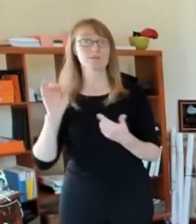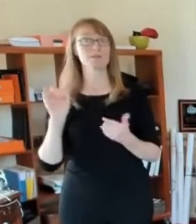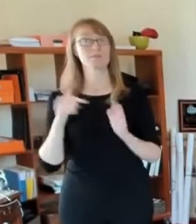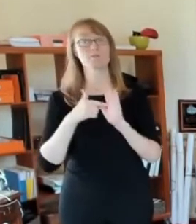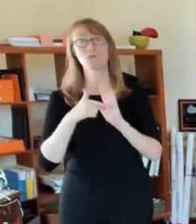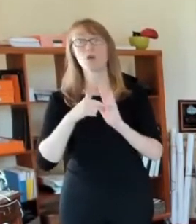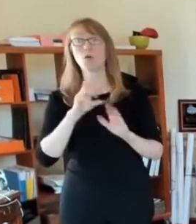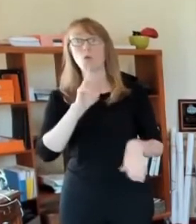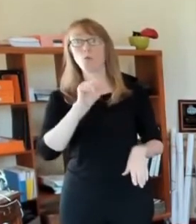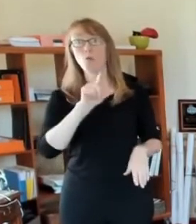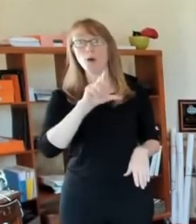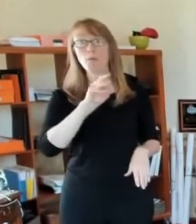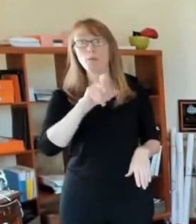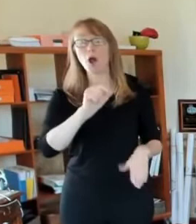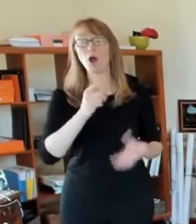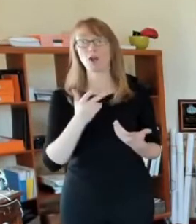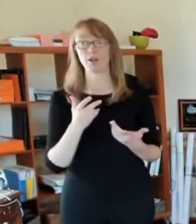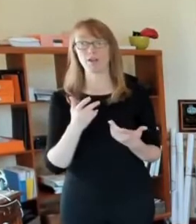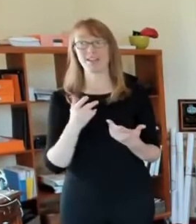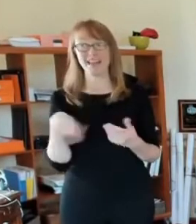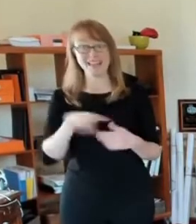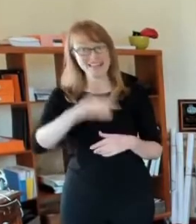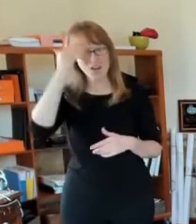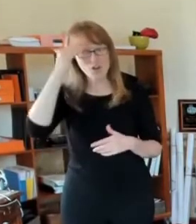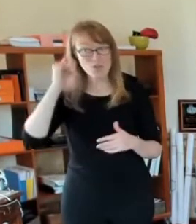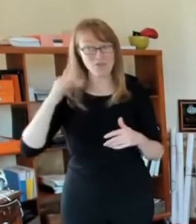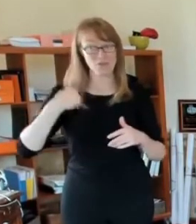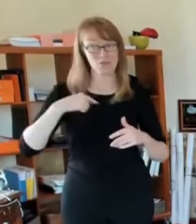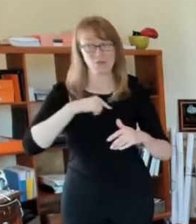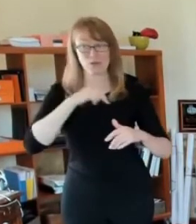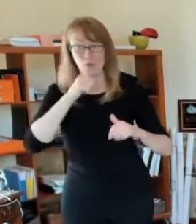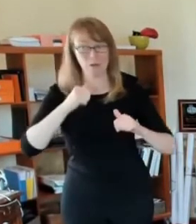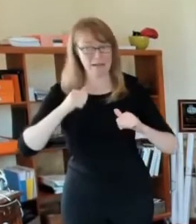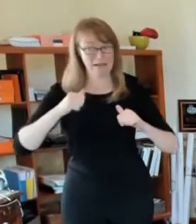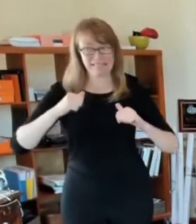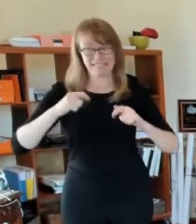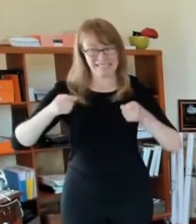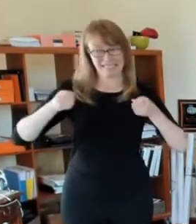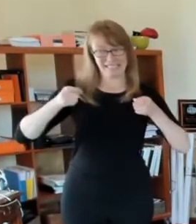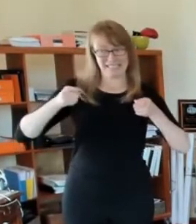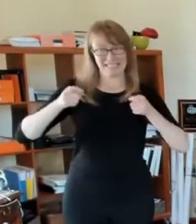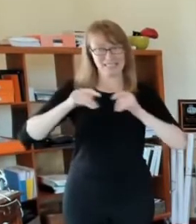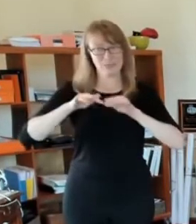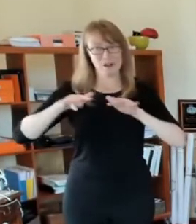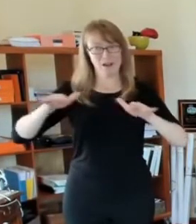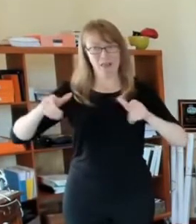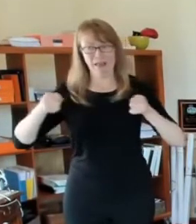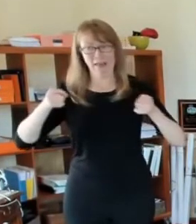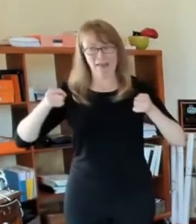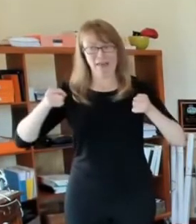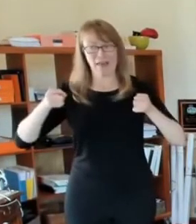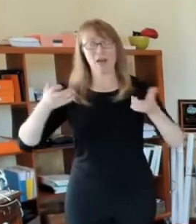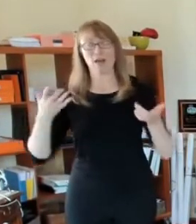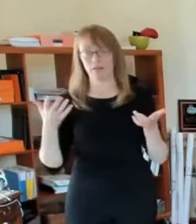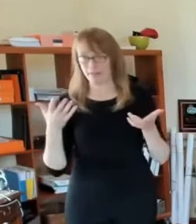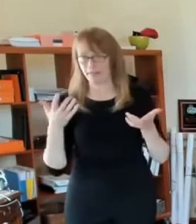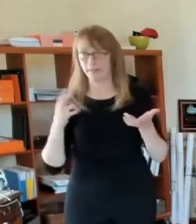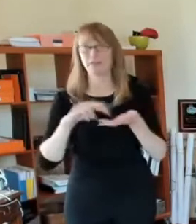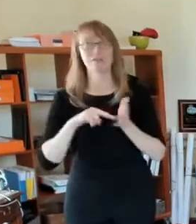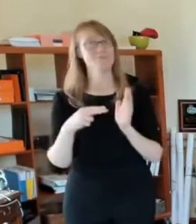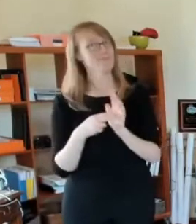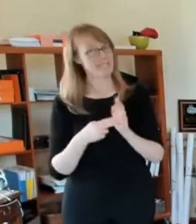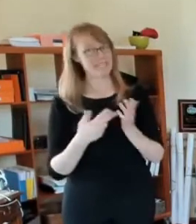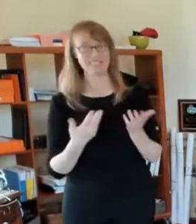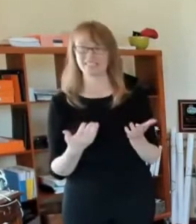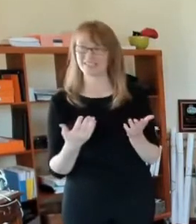that the next step is, is pulling back more on the businesses that can be open. So please, you don't, you don't want to put more people